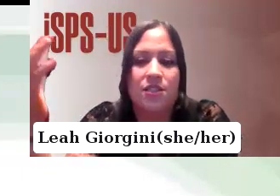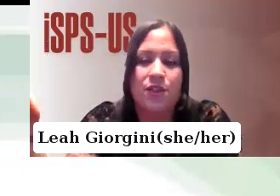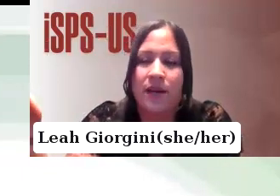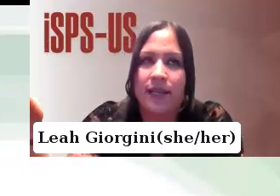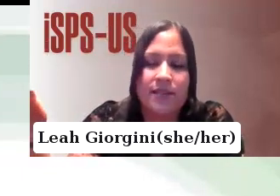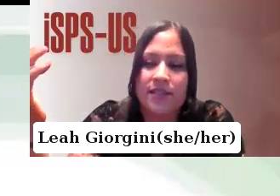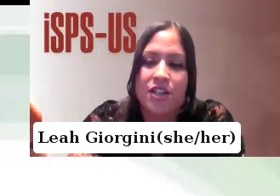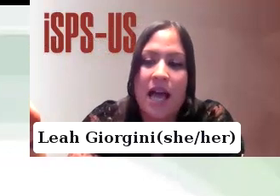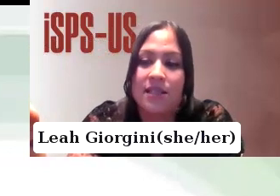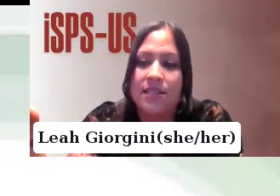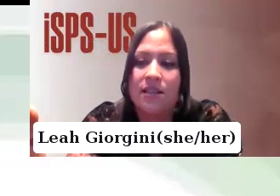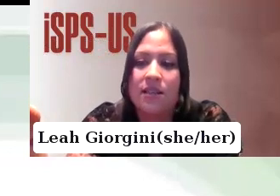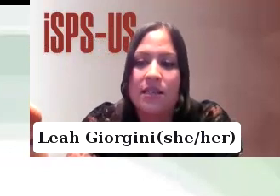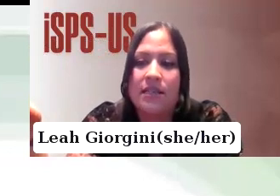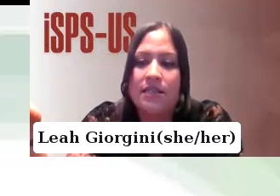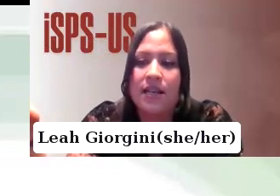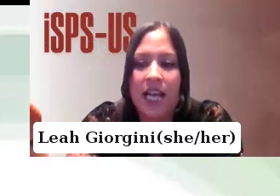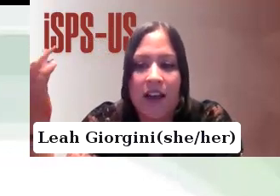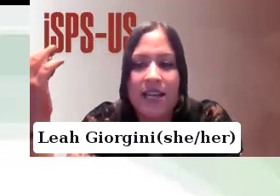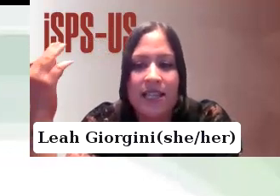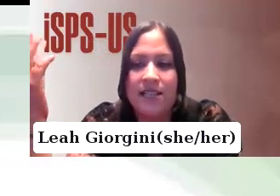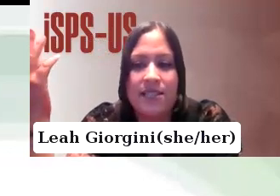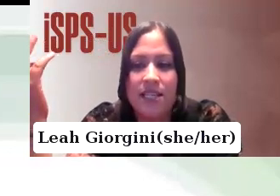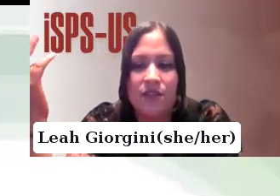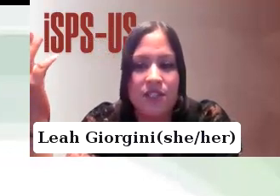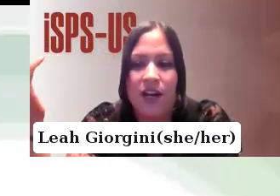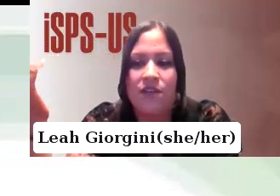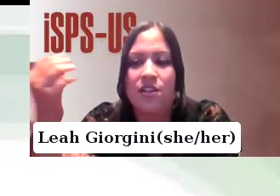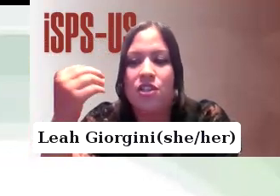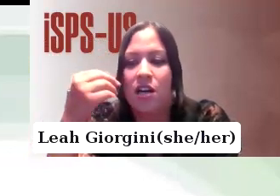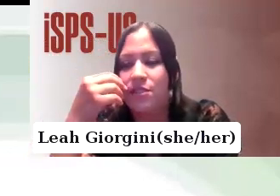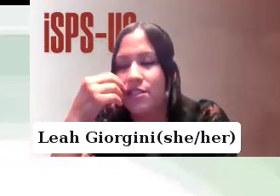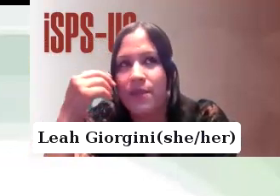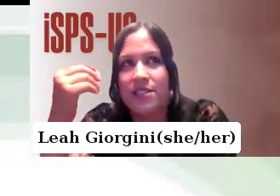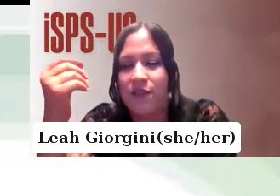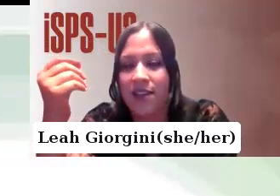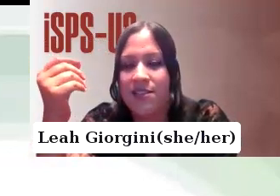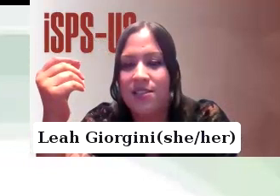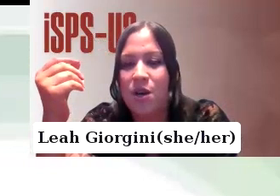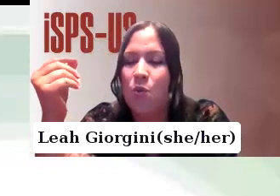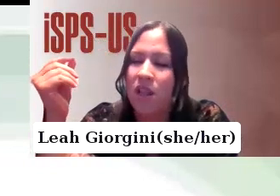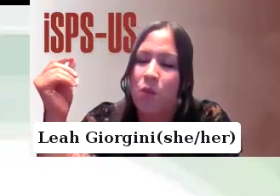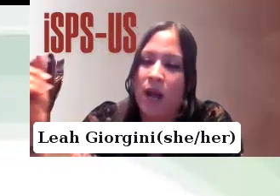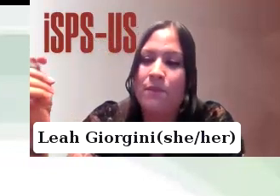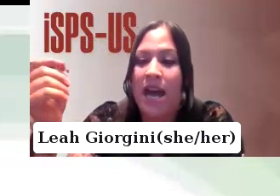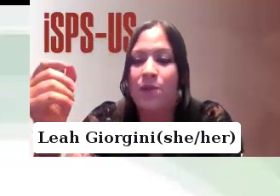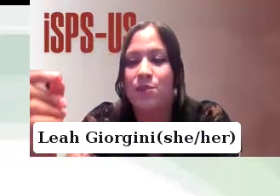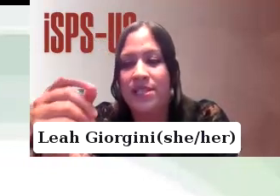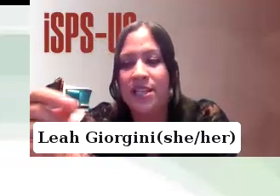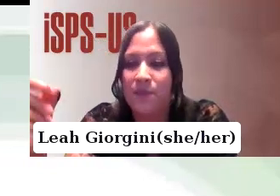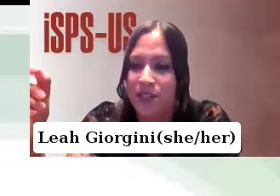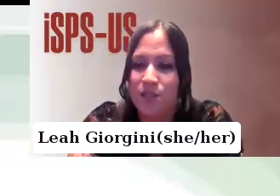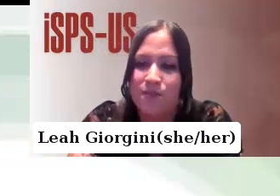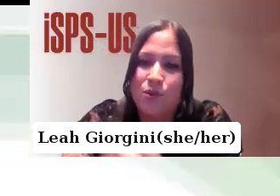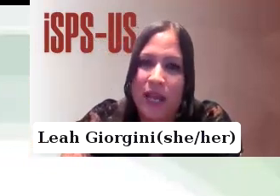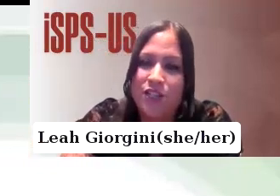injustices through my intersectionality I carry that legacy of surviving childhood domestic violence while a white man